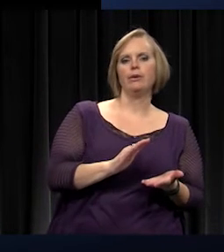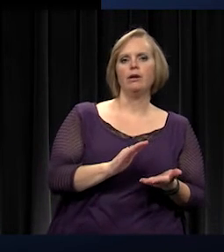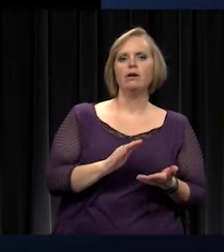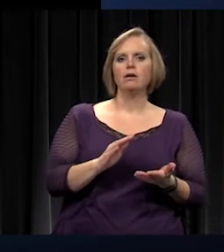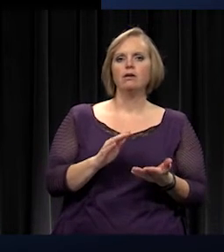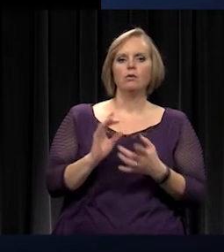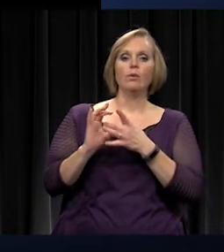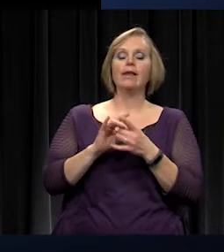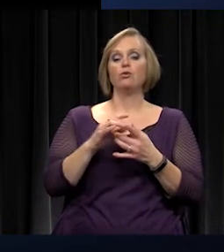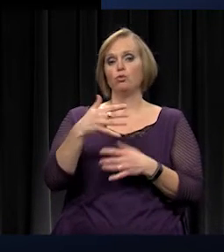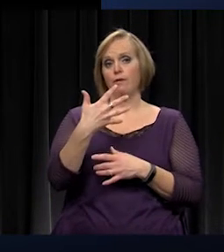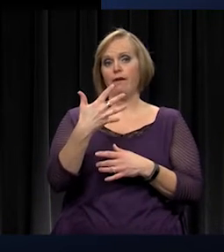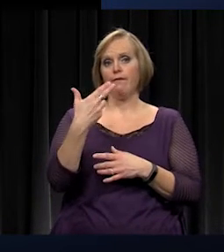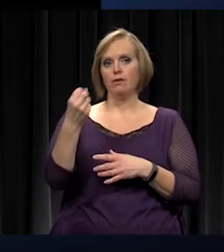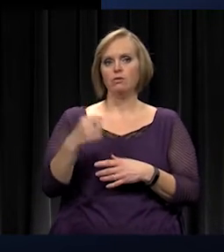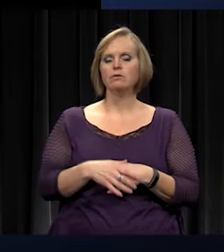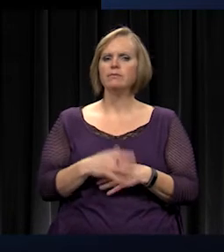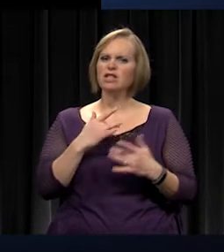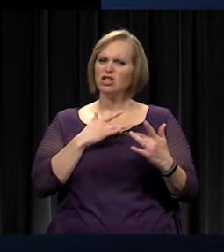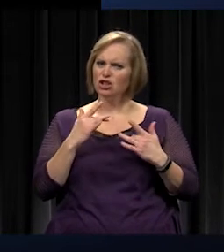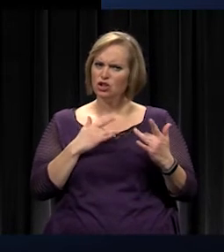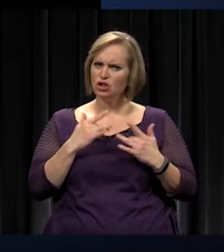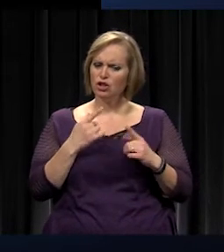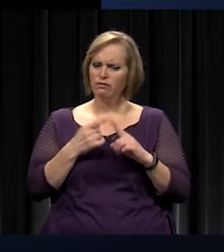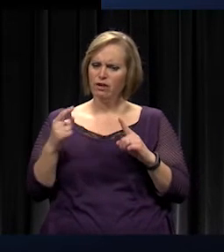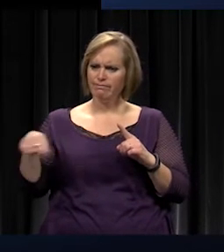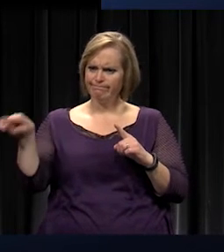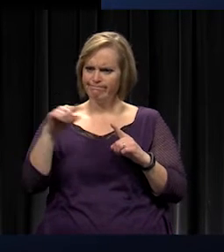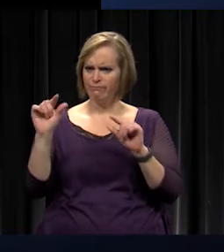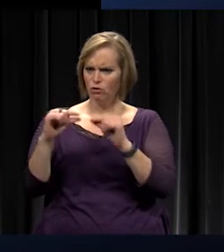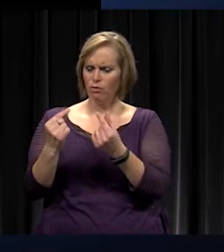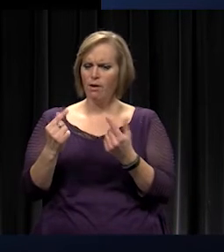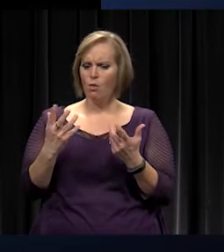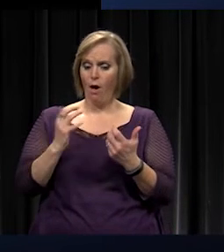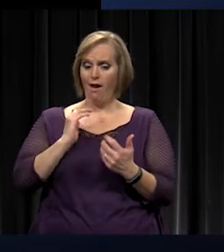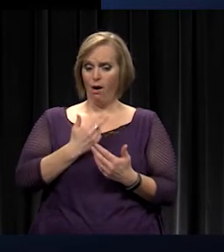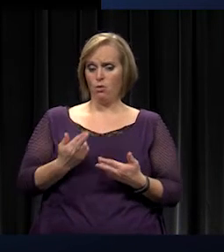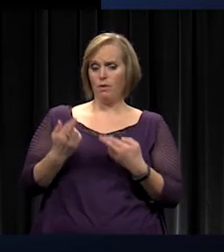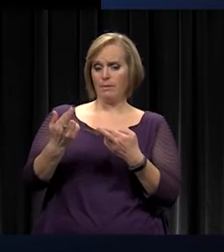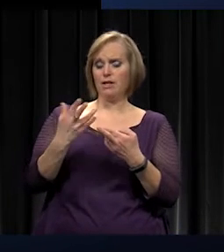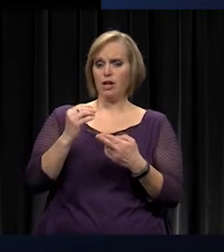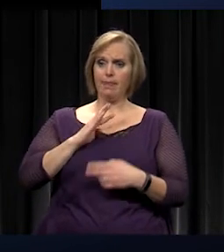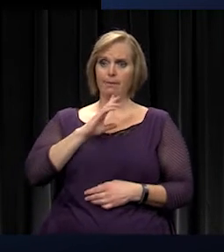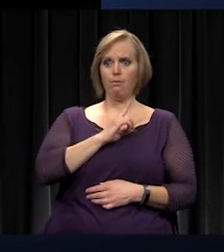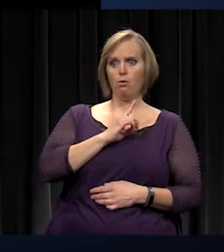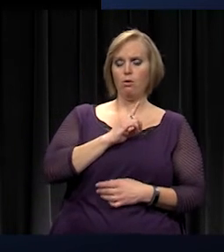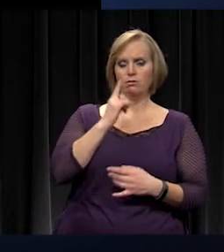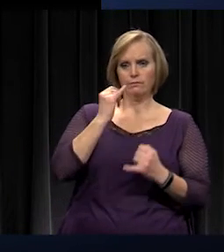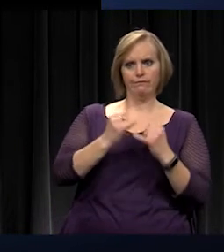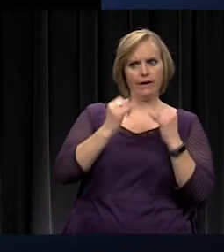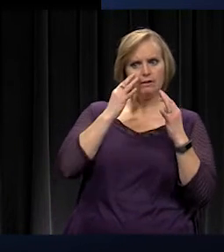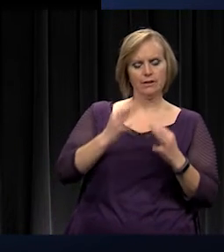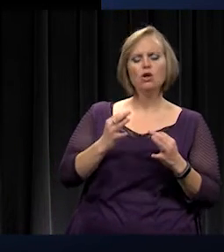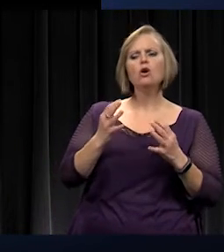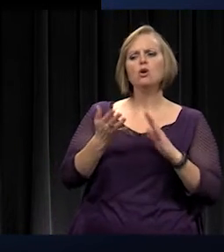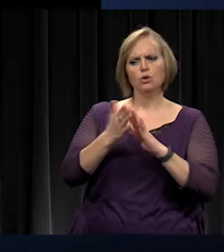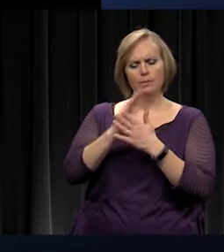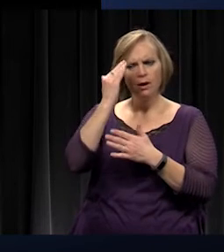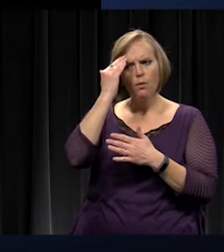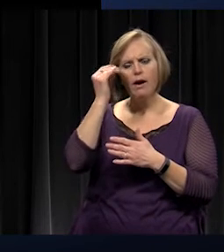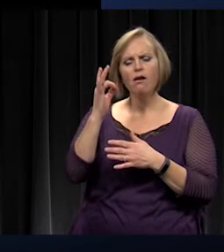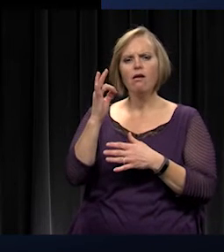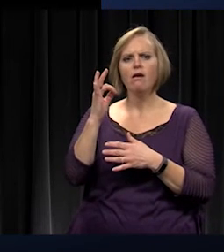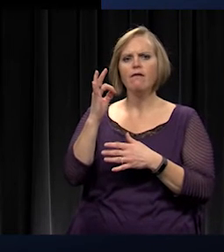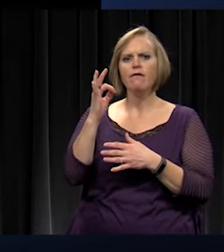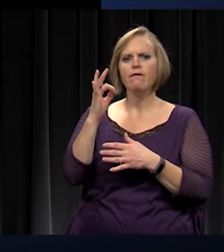high schools. There was concern from the group and they wanted our recommendation as well as the board's final decision to be aware of